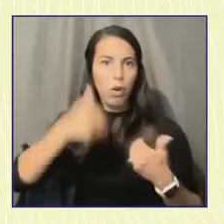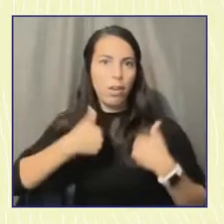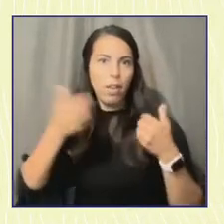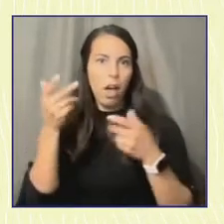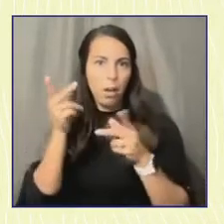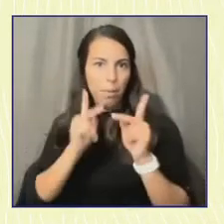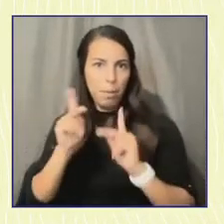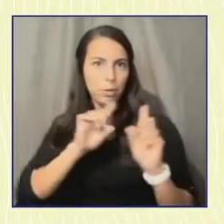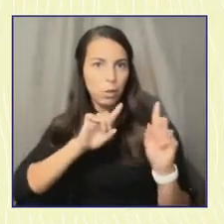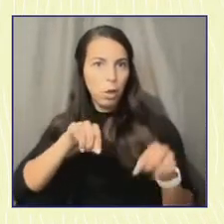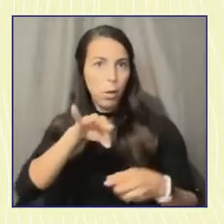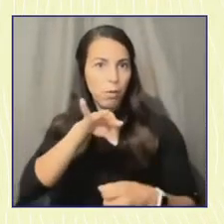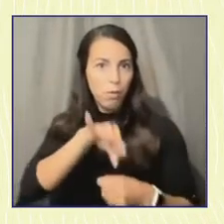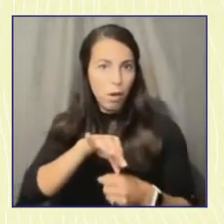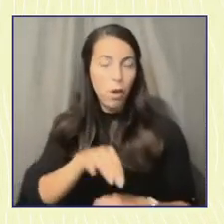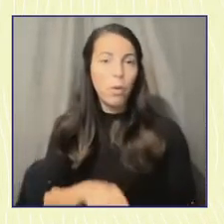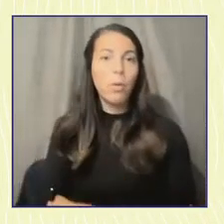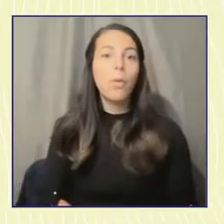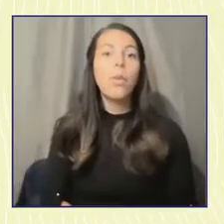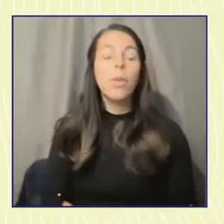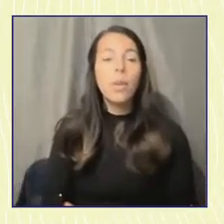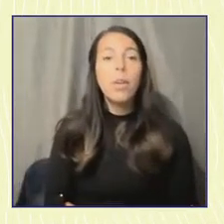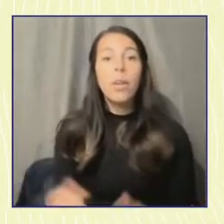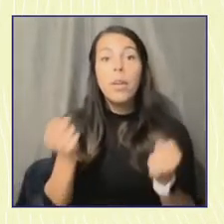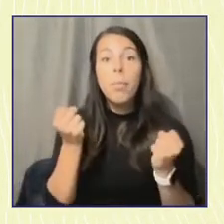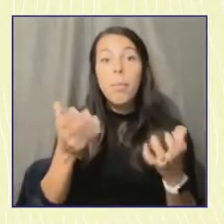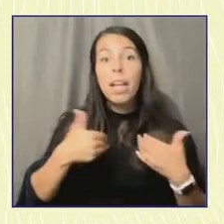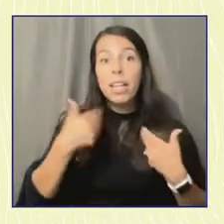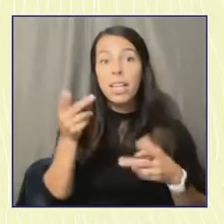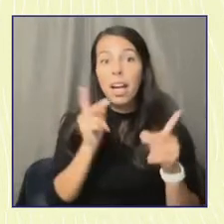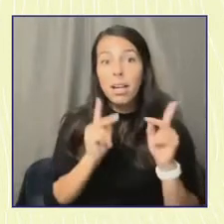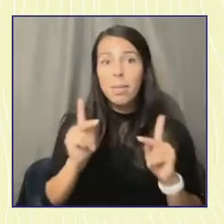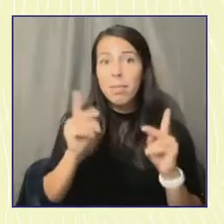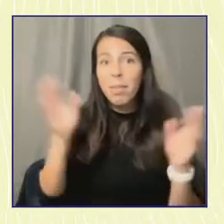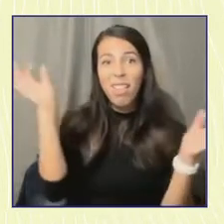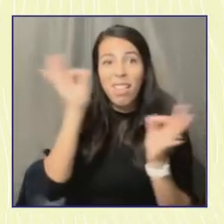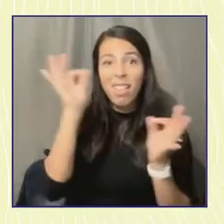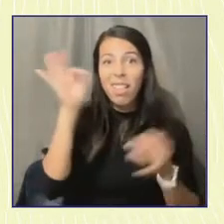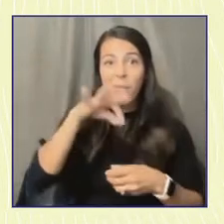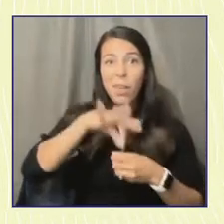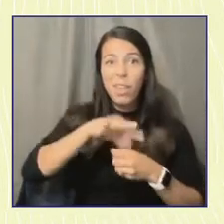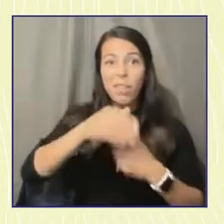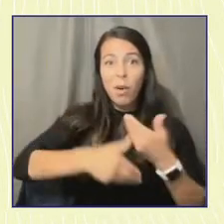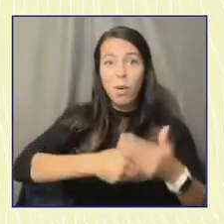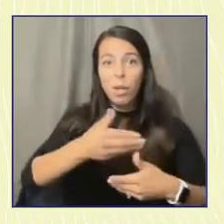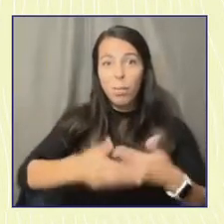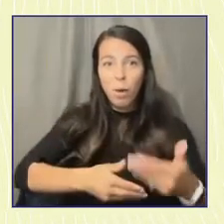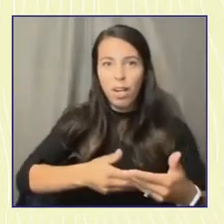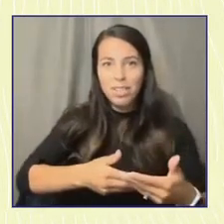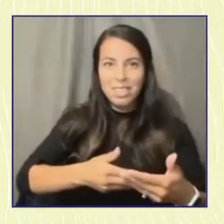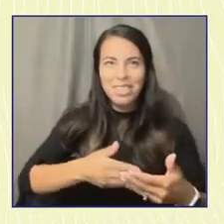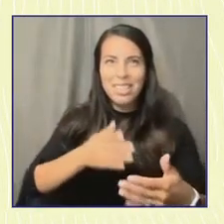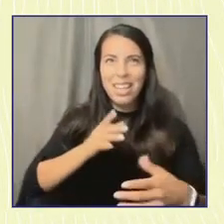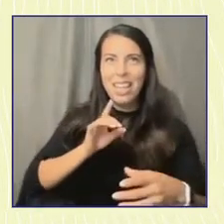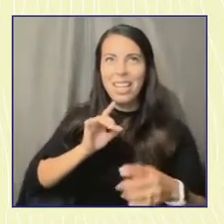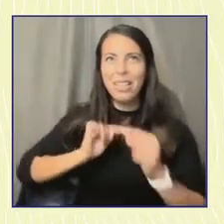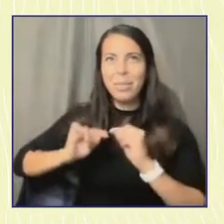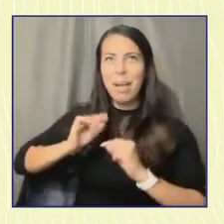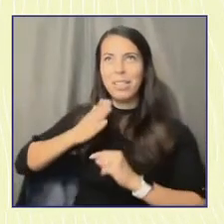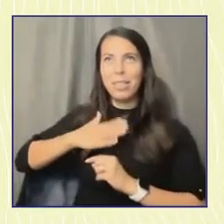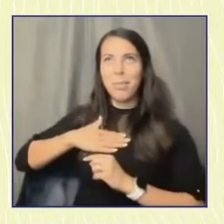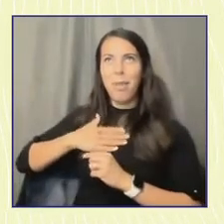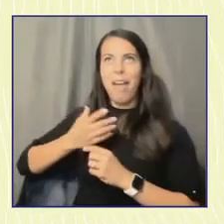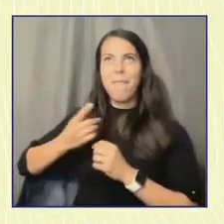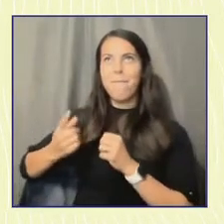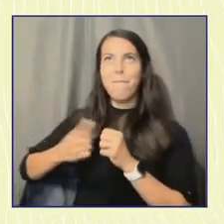don't know about the voting process. This gets back to my earlier point about this mistaken assumption that voters are sort